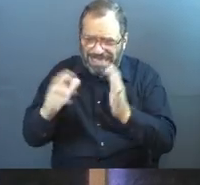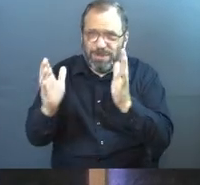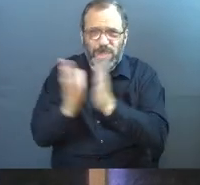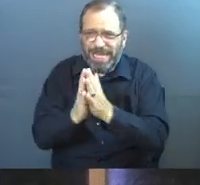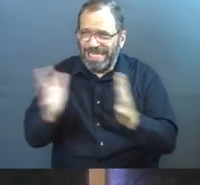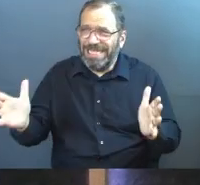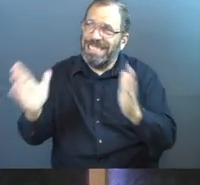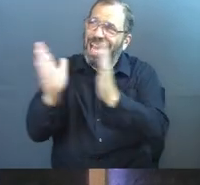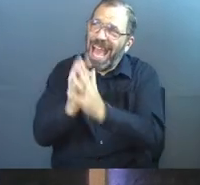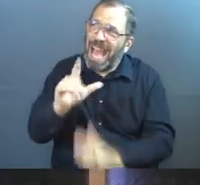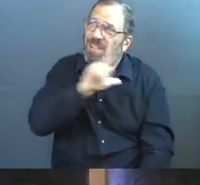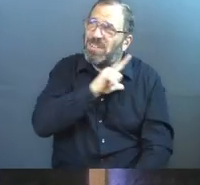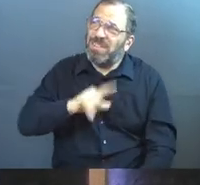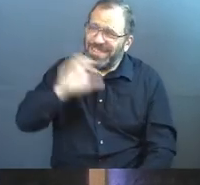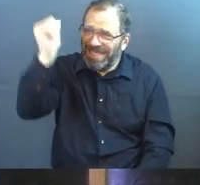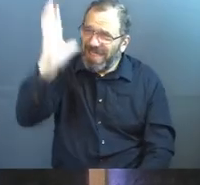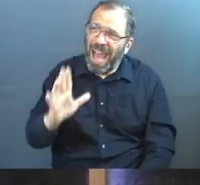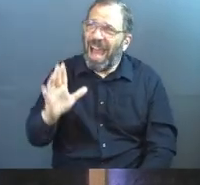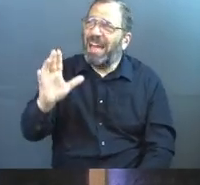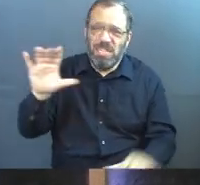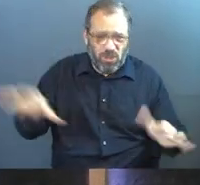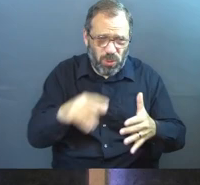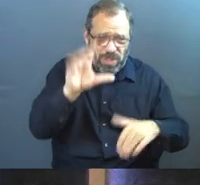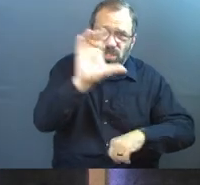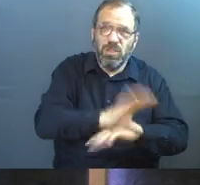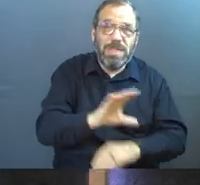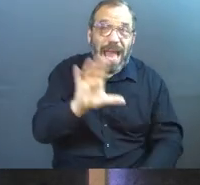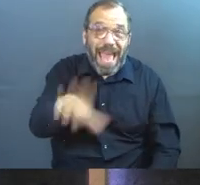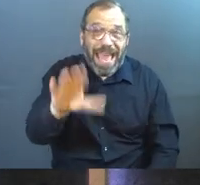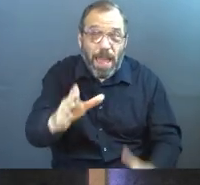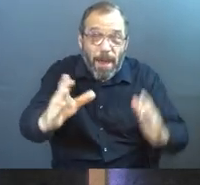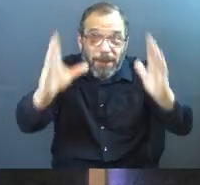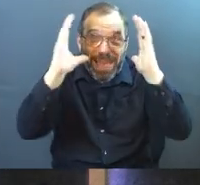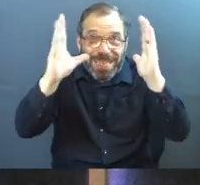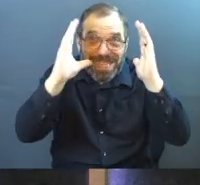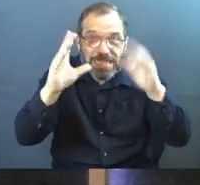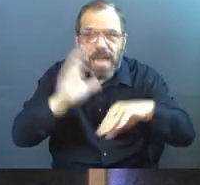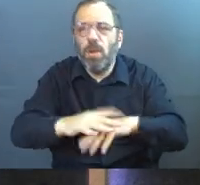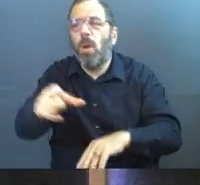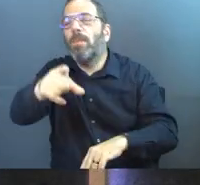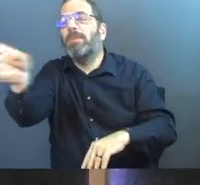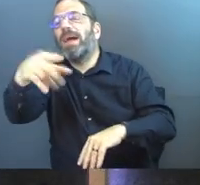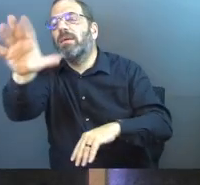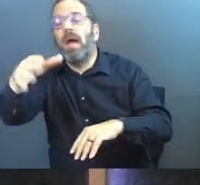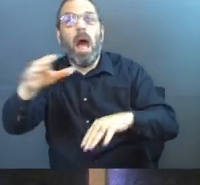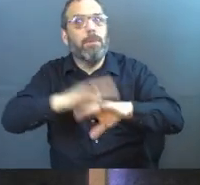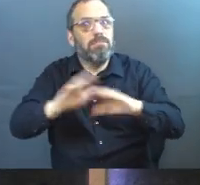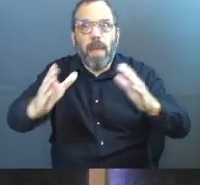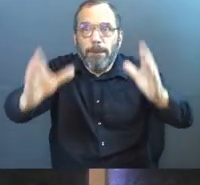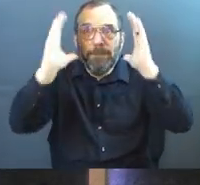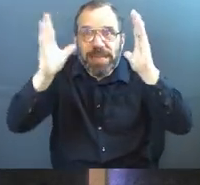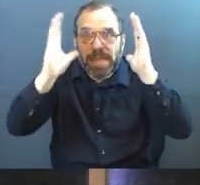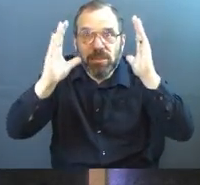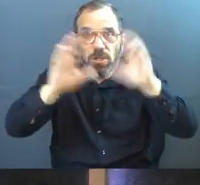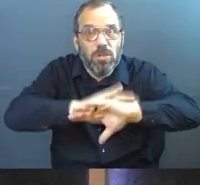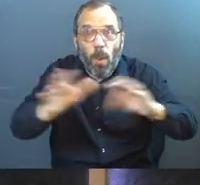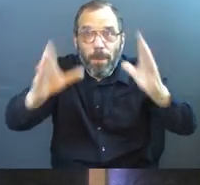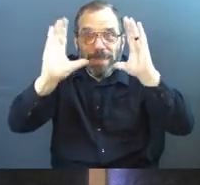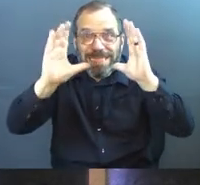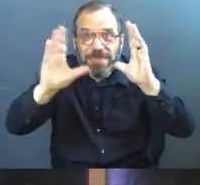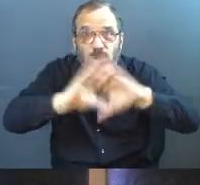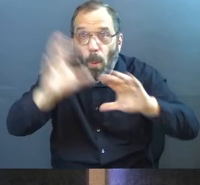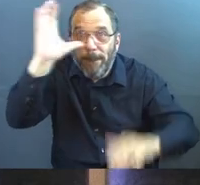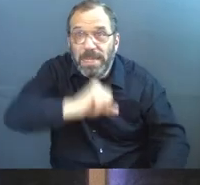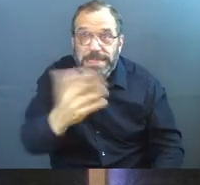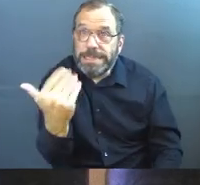he's just asking God, the father to do things for the church and don't miss this. And I know people are moving around the back of the room, but don't miss this. Don't, don't lose this. Cause